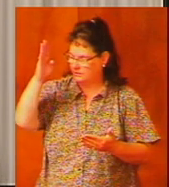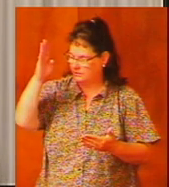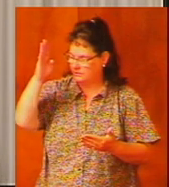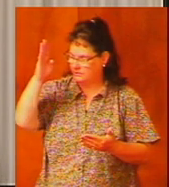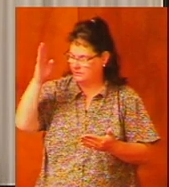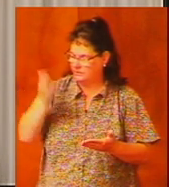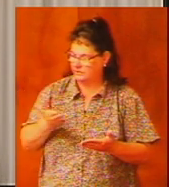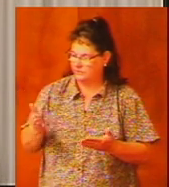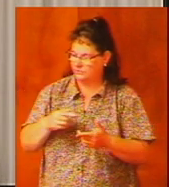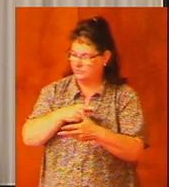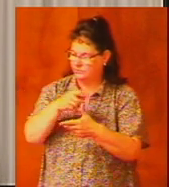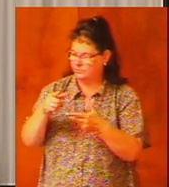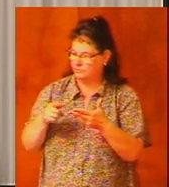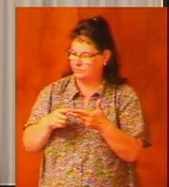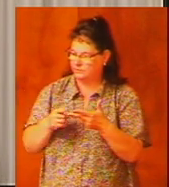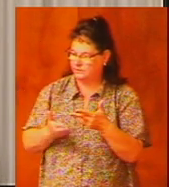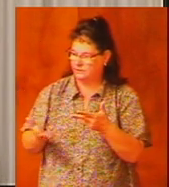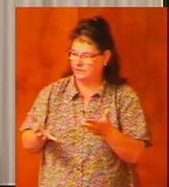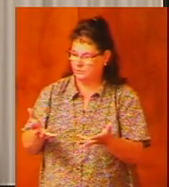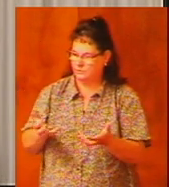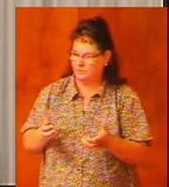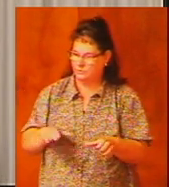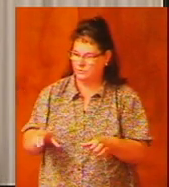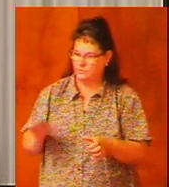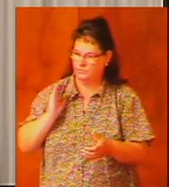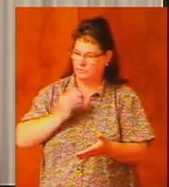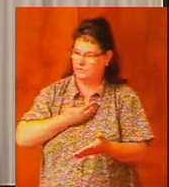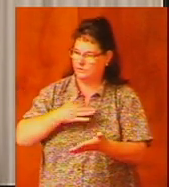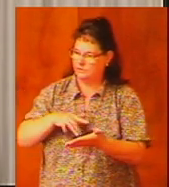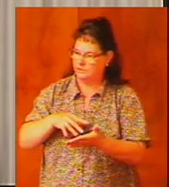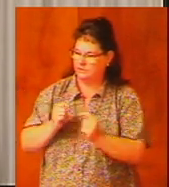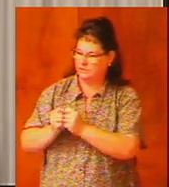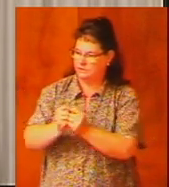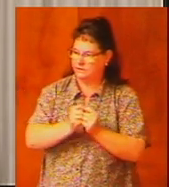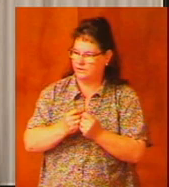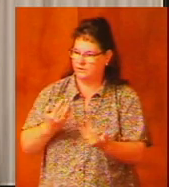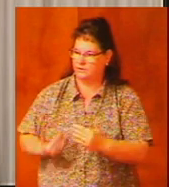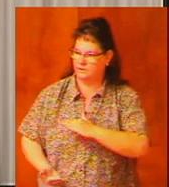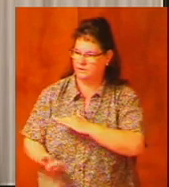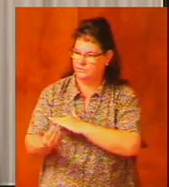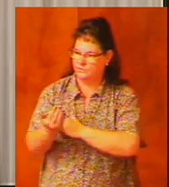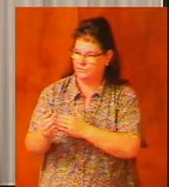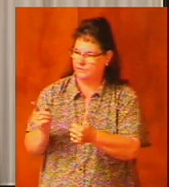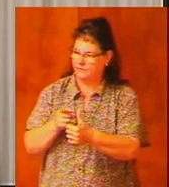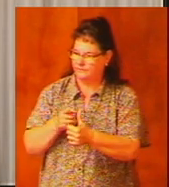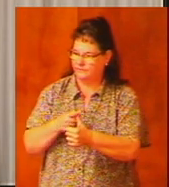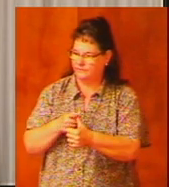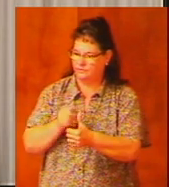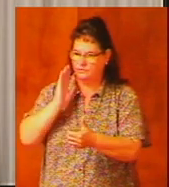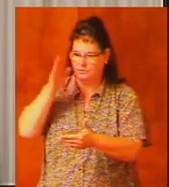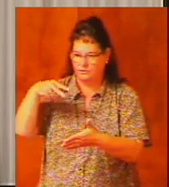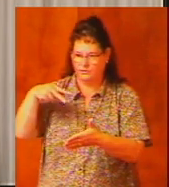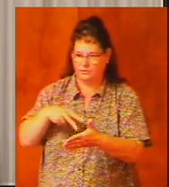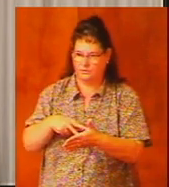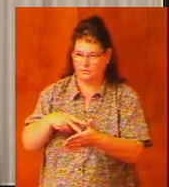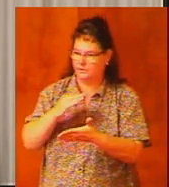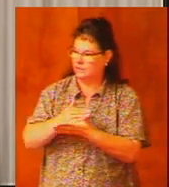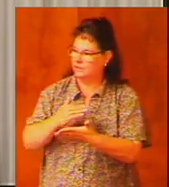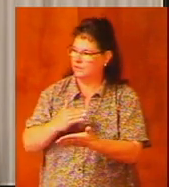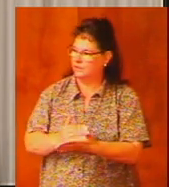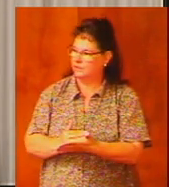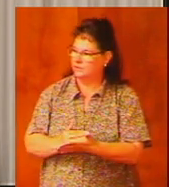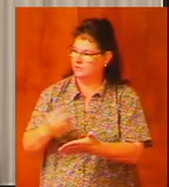There's three things that we want to do in our study together this morning. First of all, we're going to look at lessons